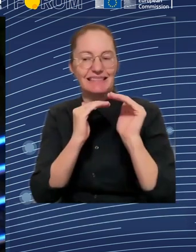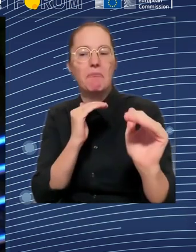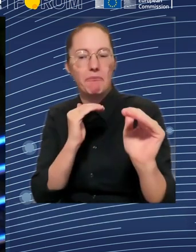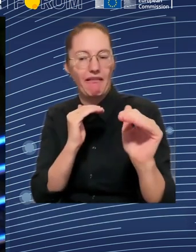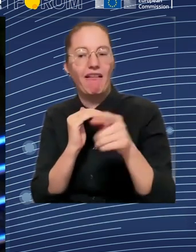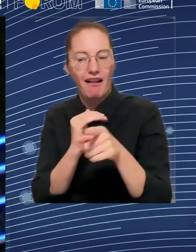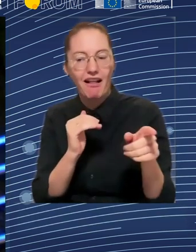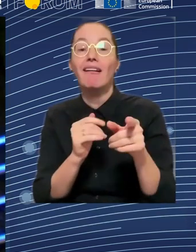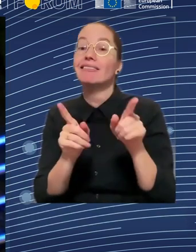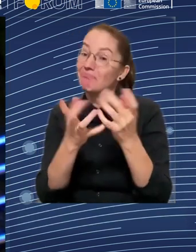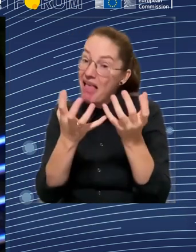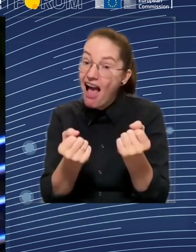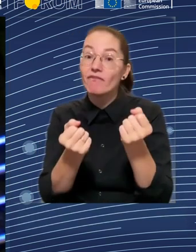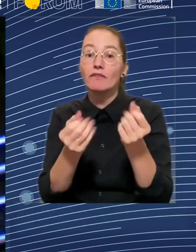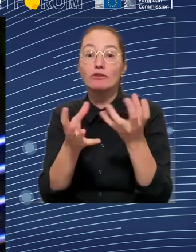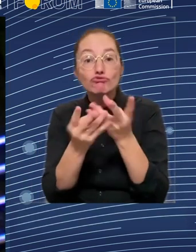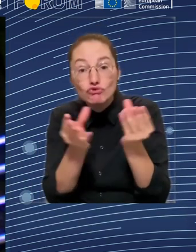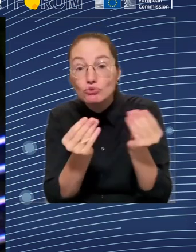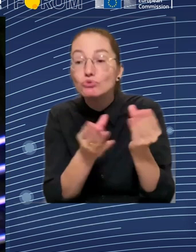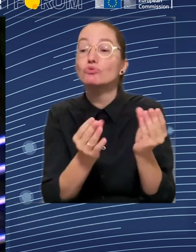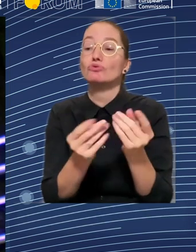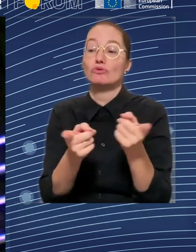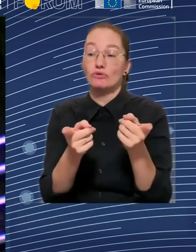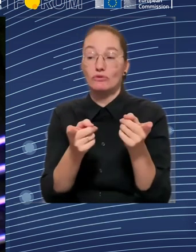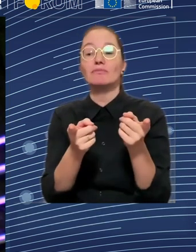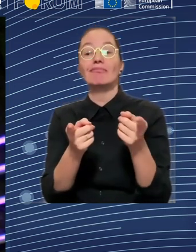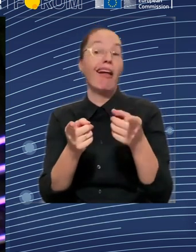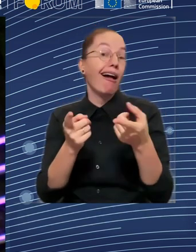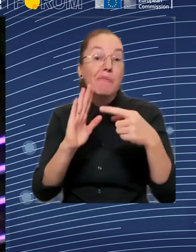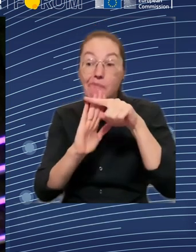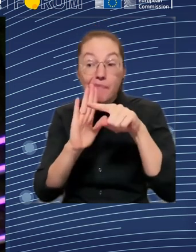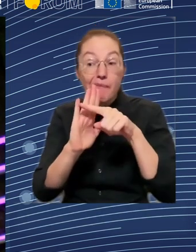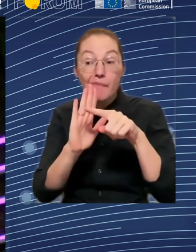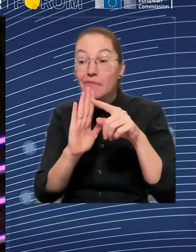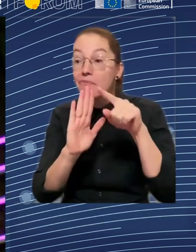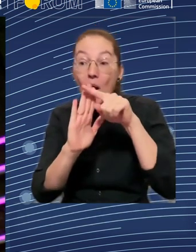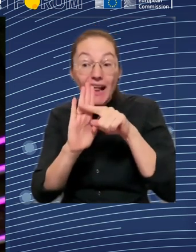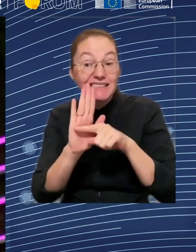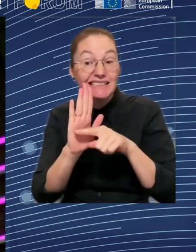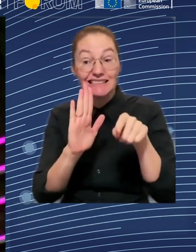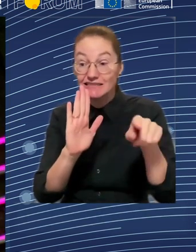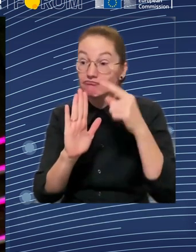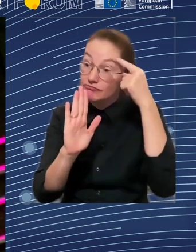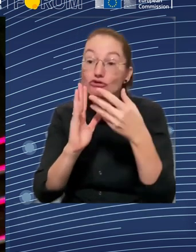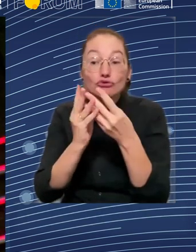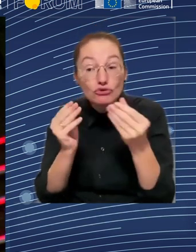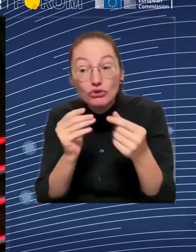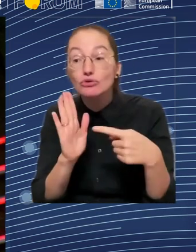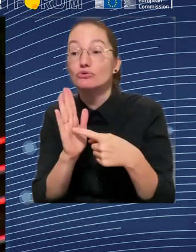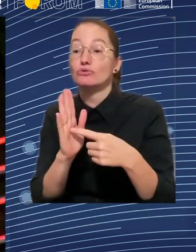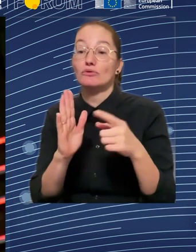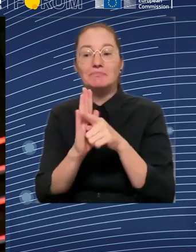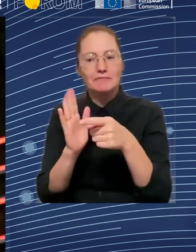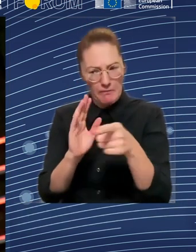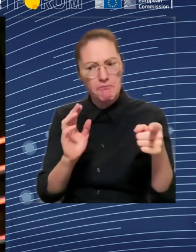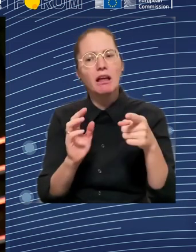sustainable. And so there is a big responsibility, I think, for the national social protection systems, because we rely,